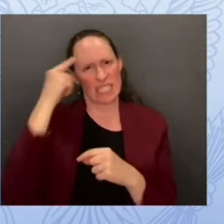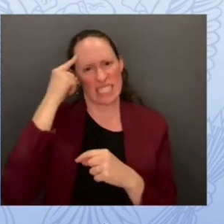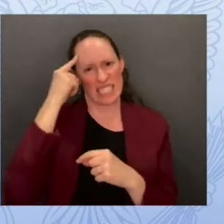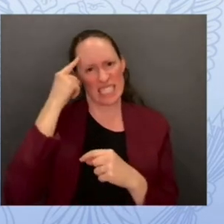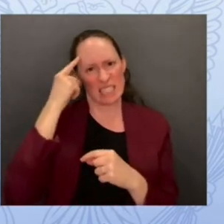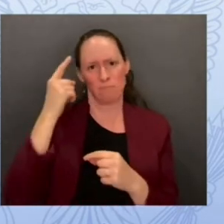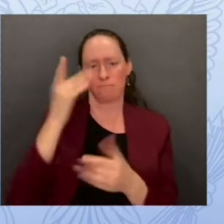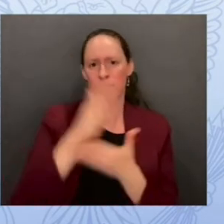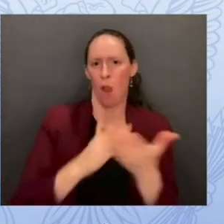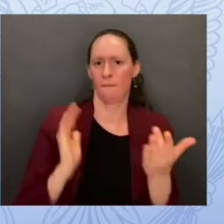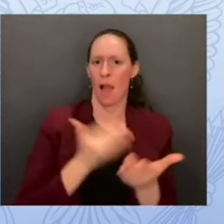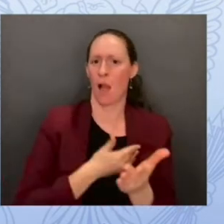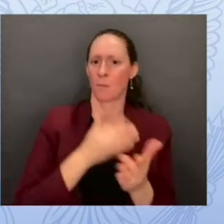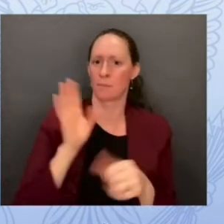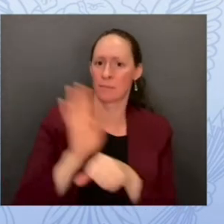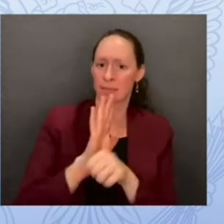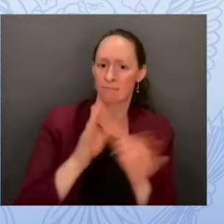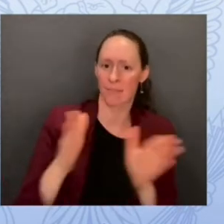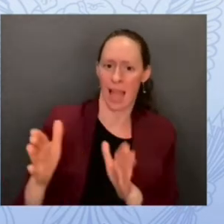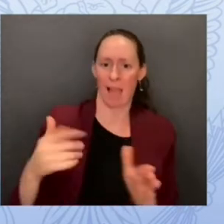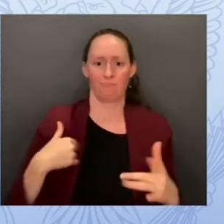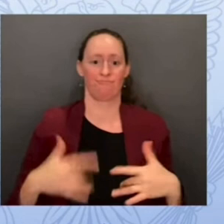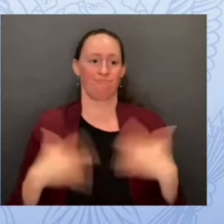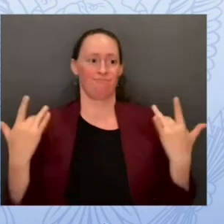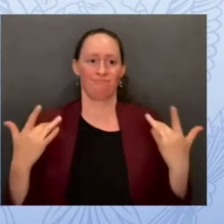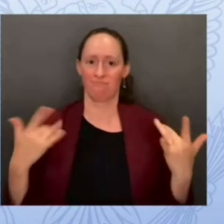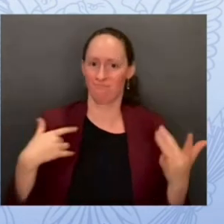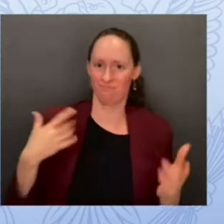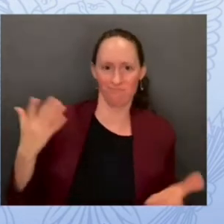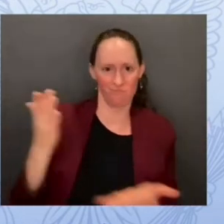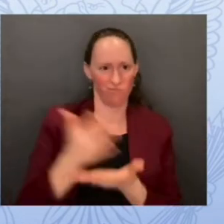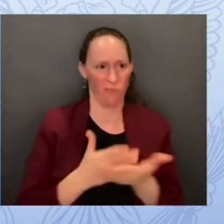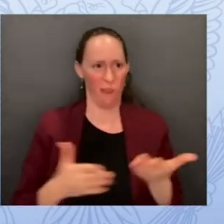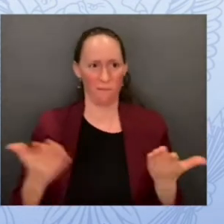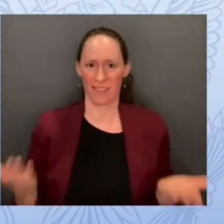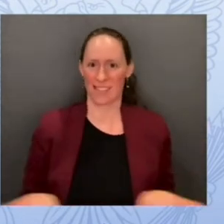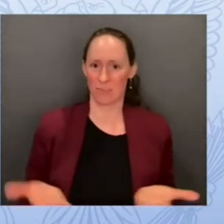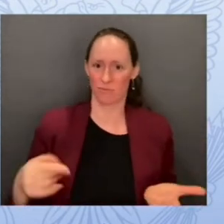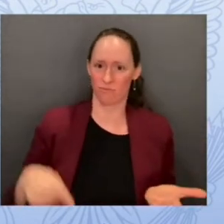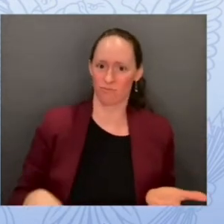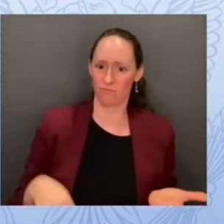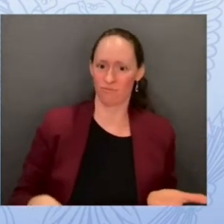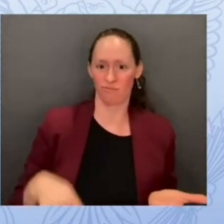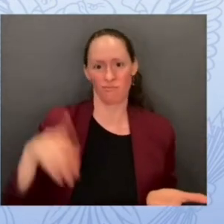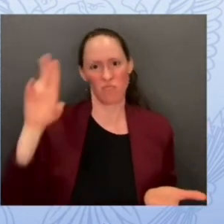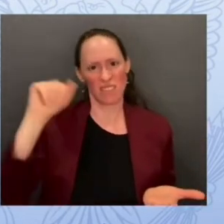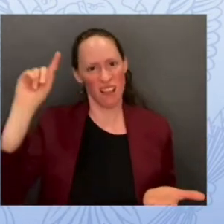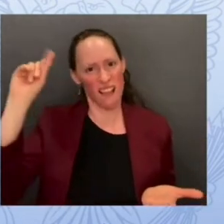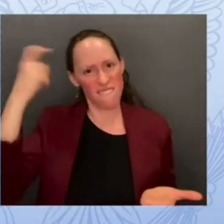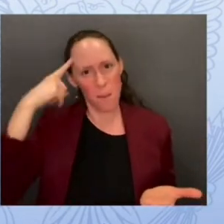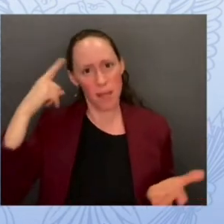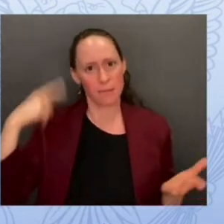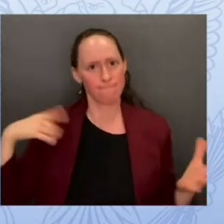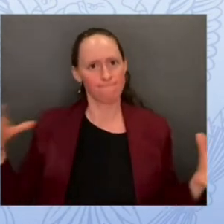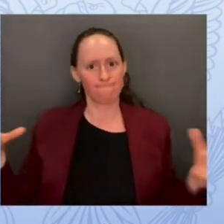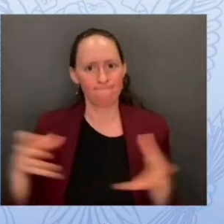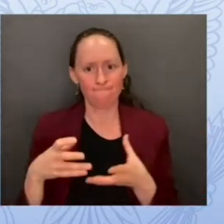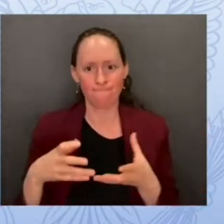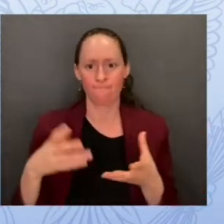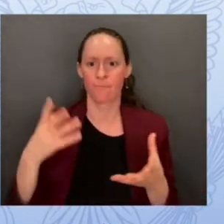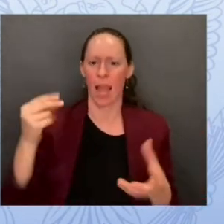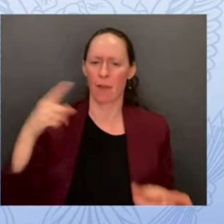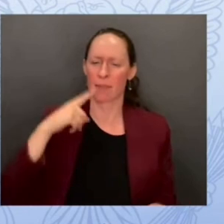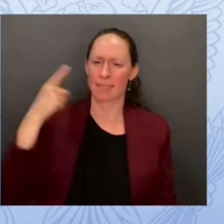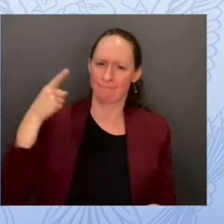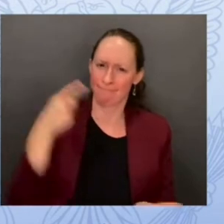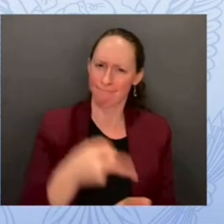here today by the united states federal government and other partners to secure our k-12 schools and to lift the quality of cyber security in the